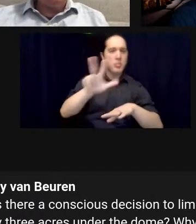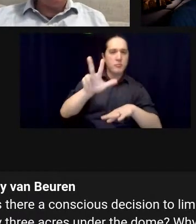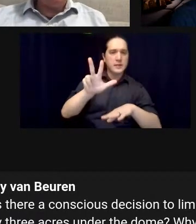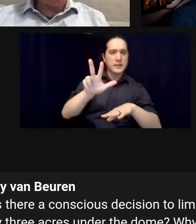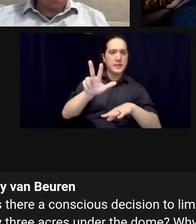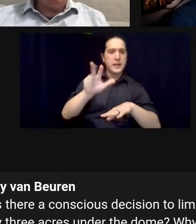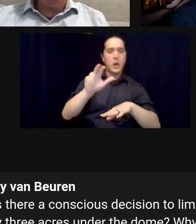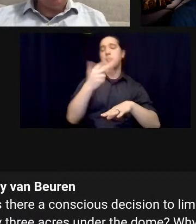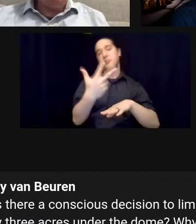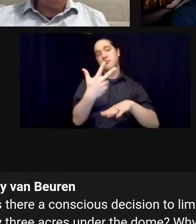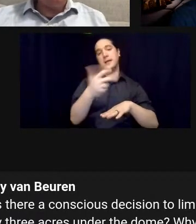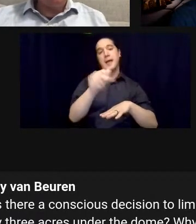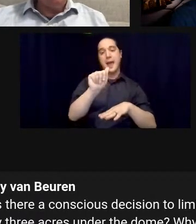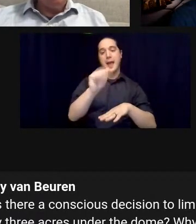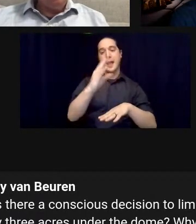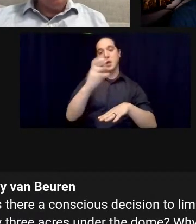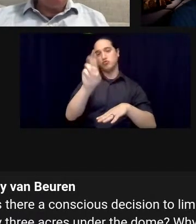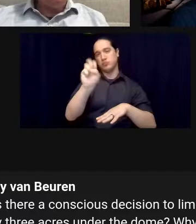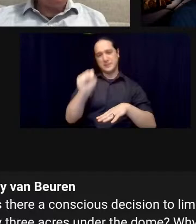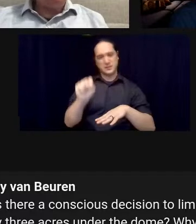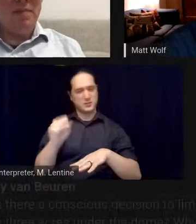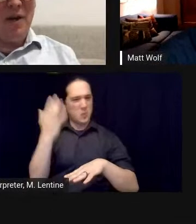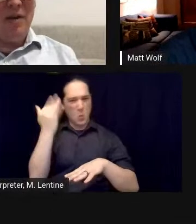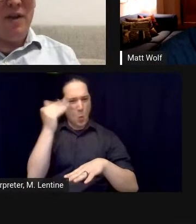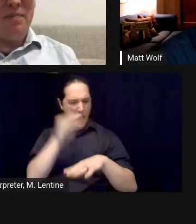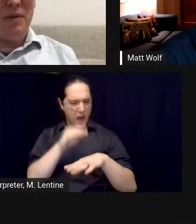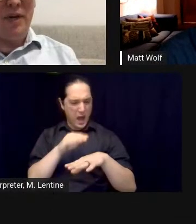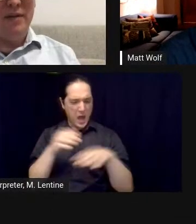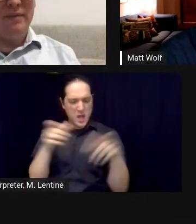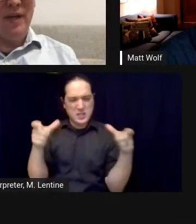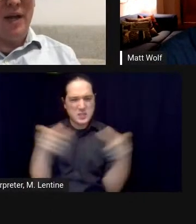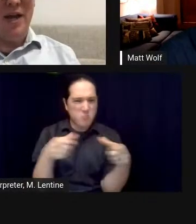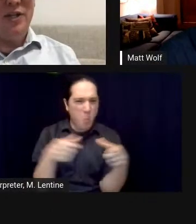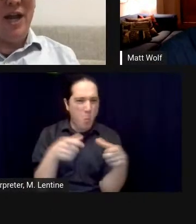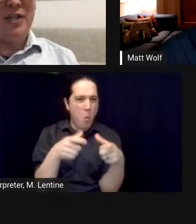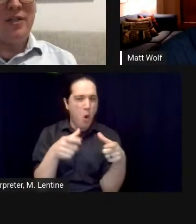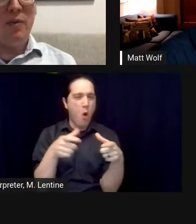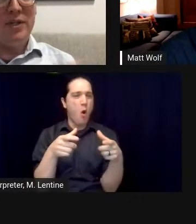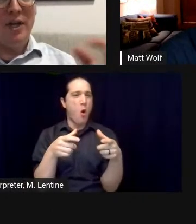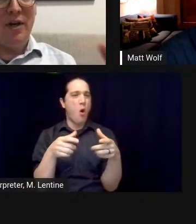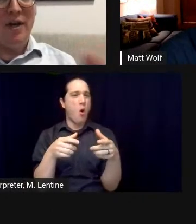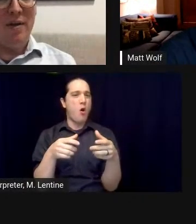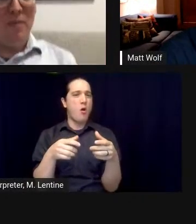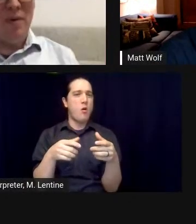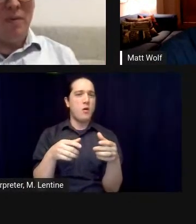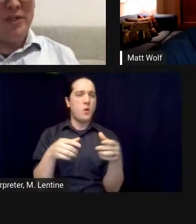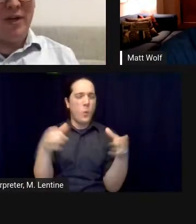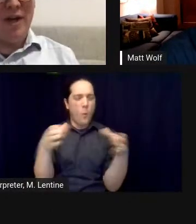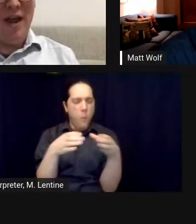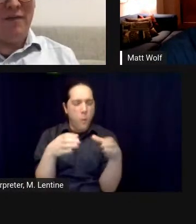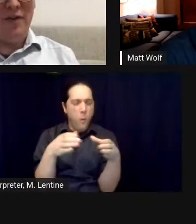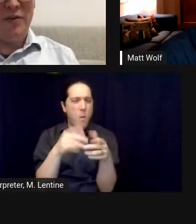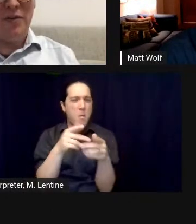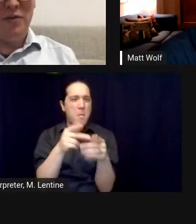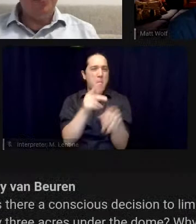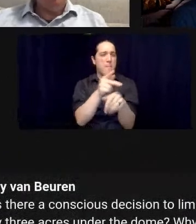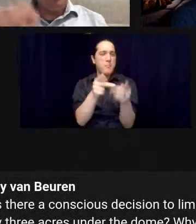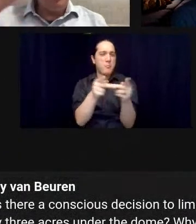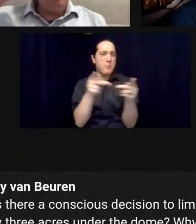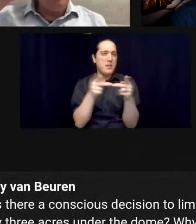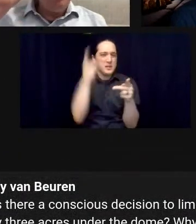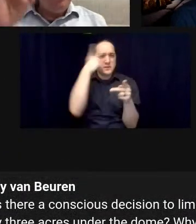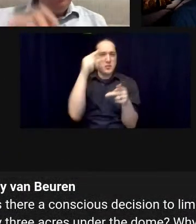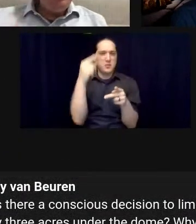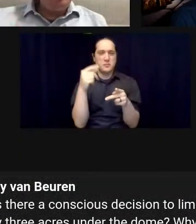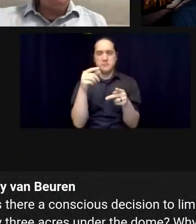people in such a small environment um this is from mary ben buren uh and she asks was there a was there an effort to